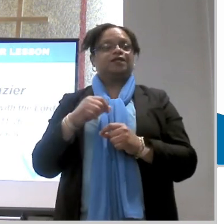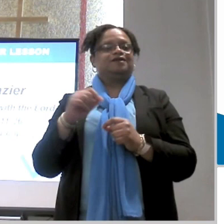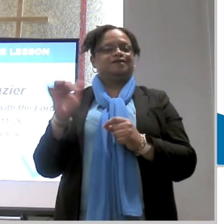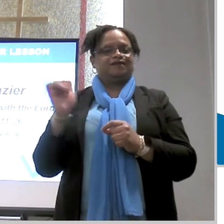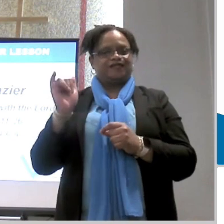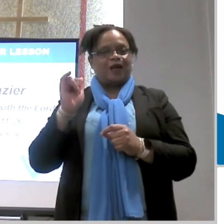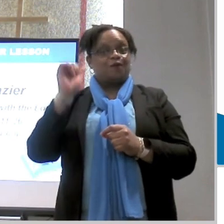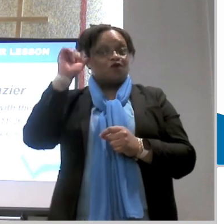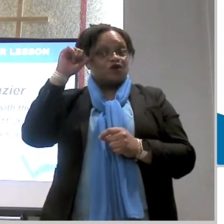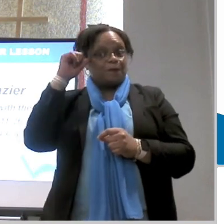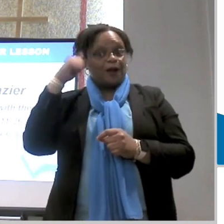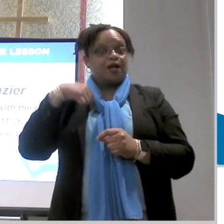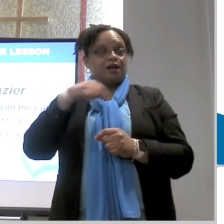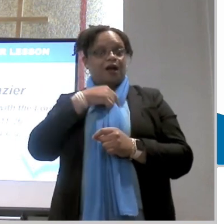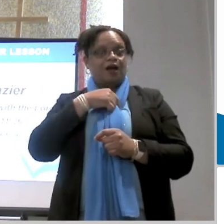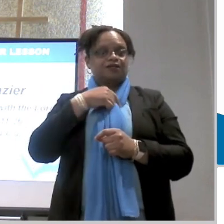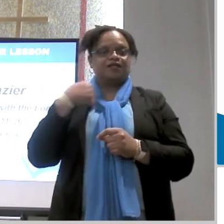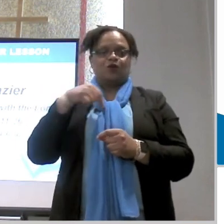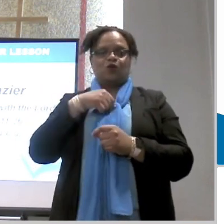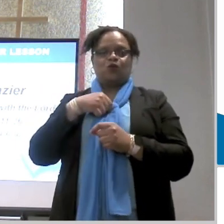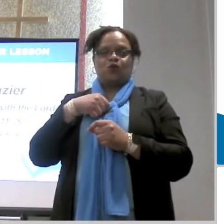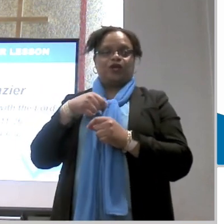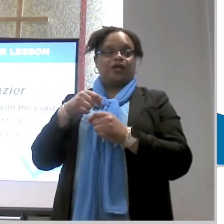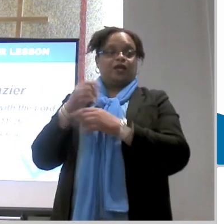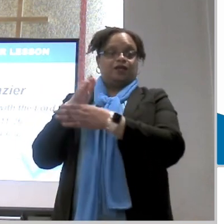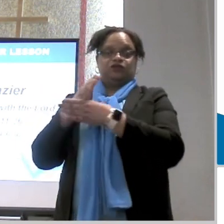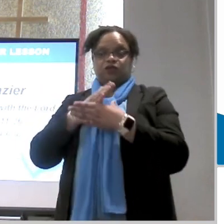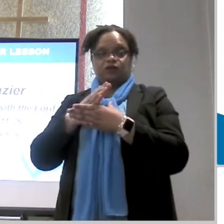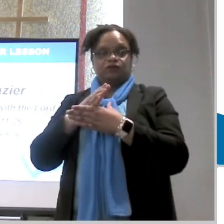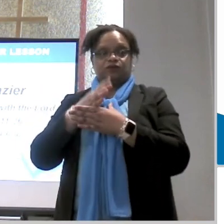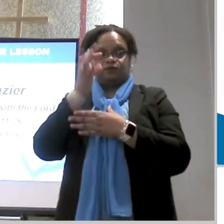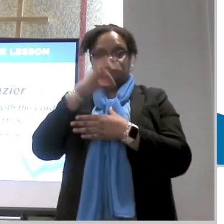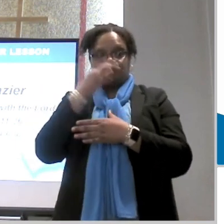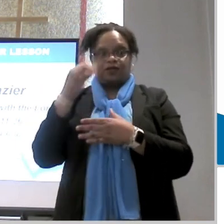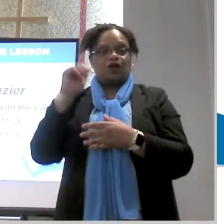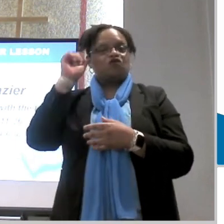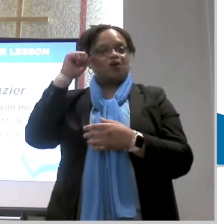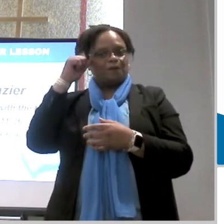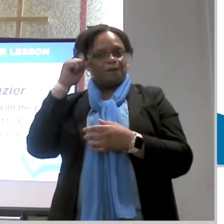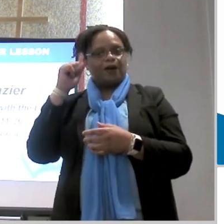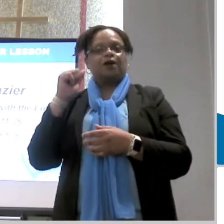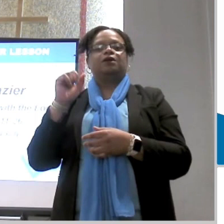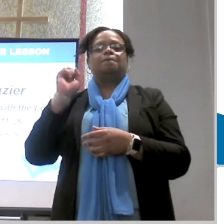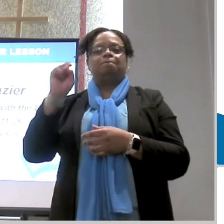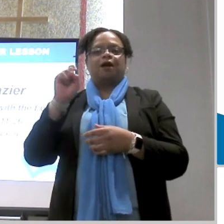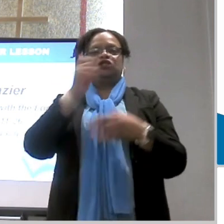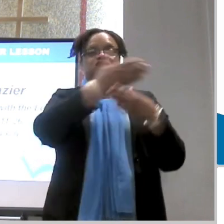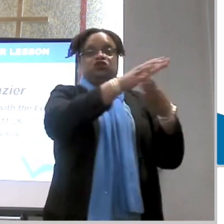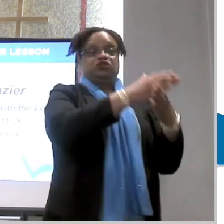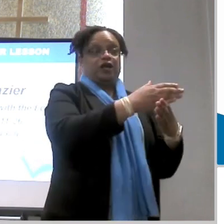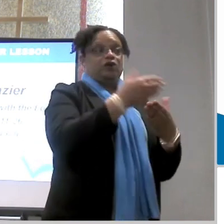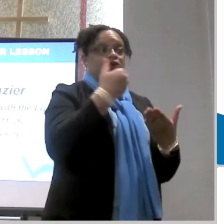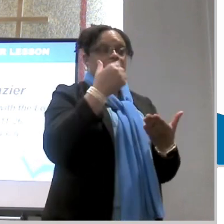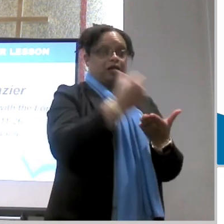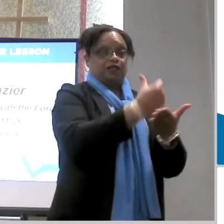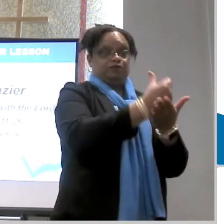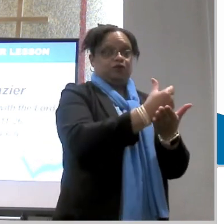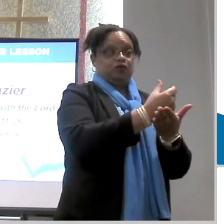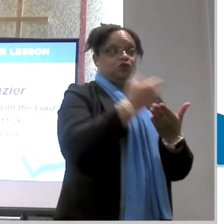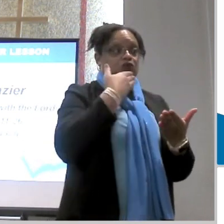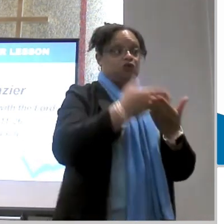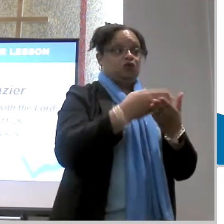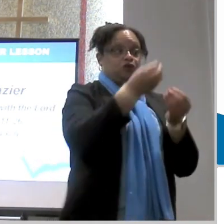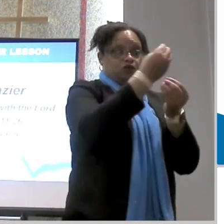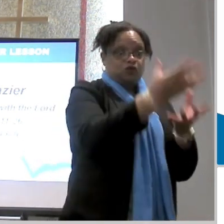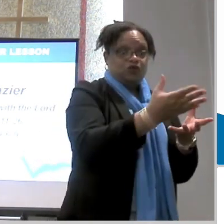reminds us that when we actually engage in the lord's supper it is a reminder to spread the good news of jesus christ until he returns